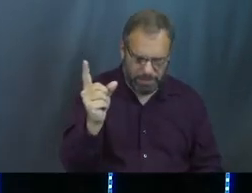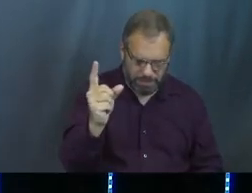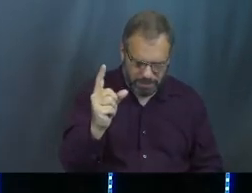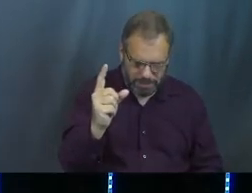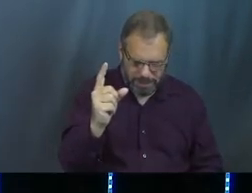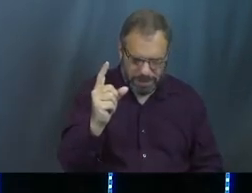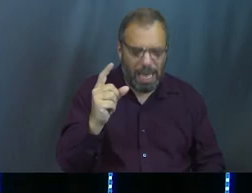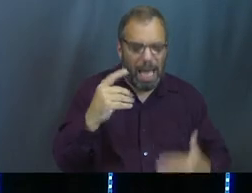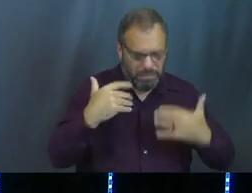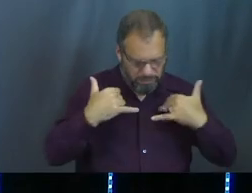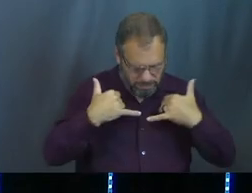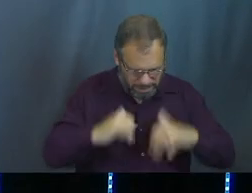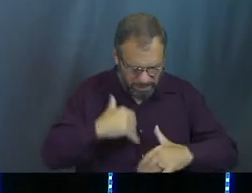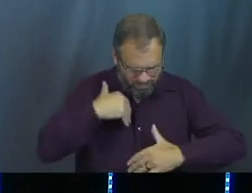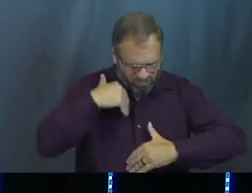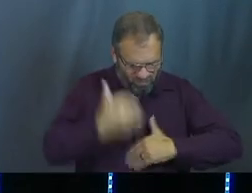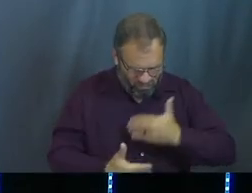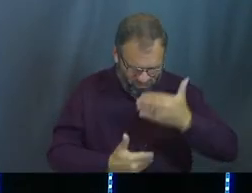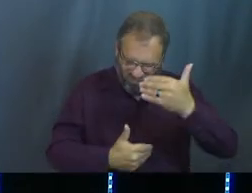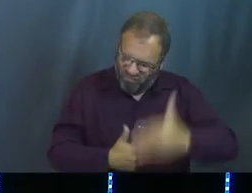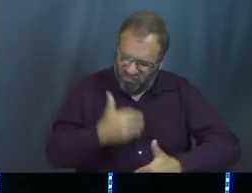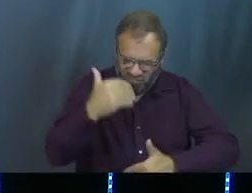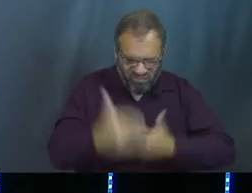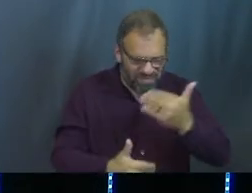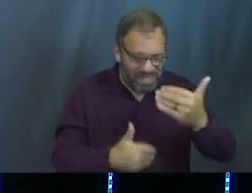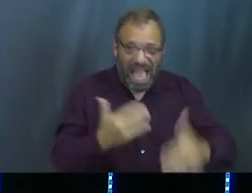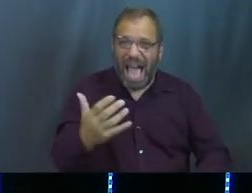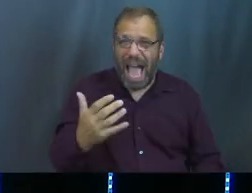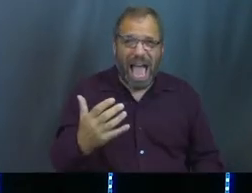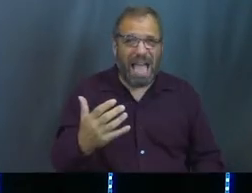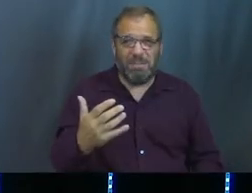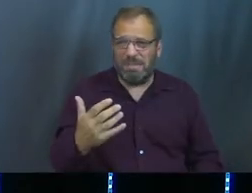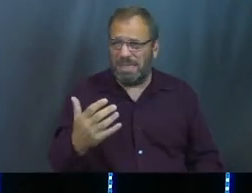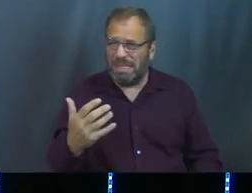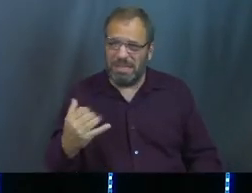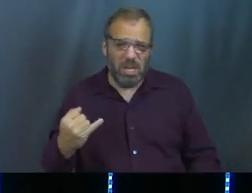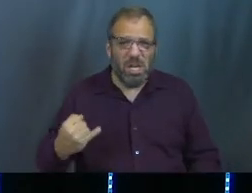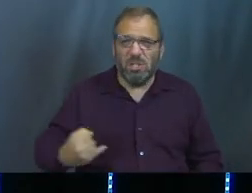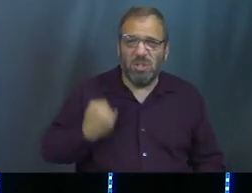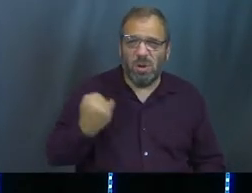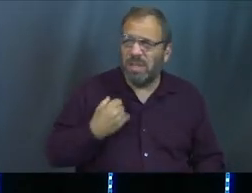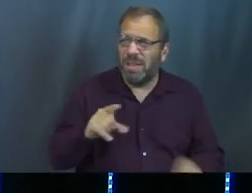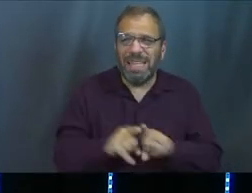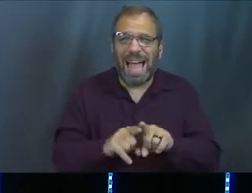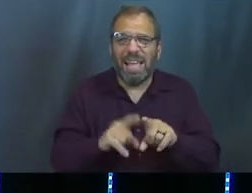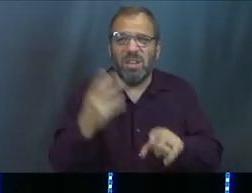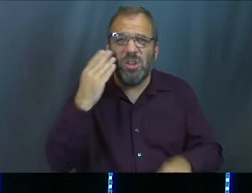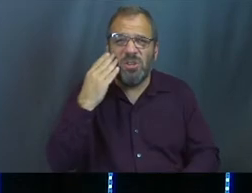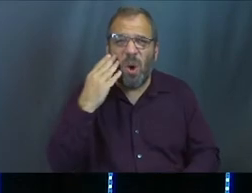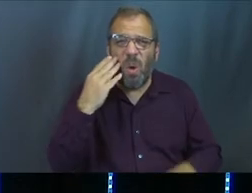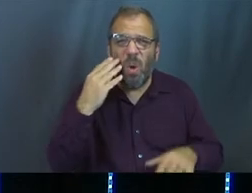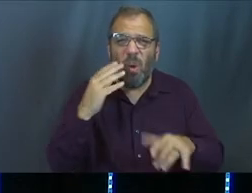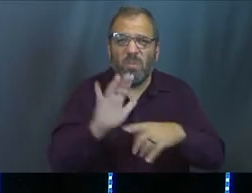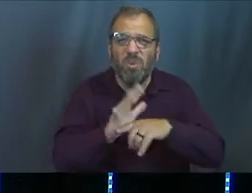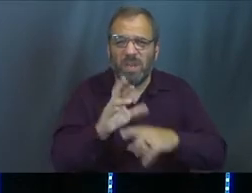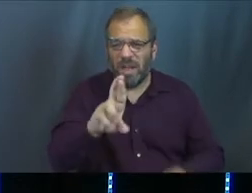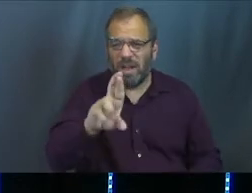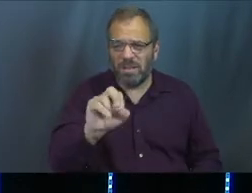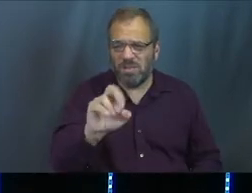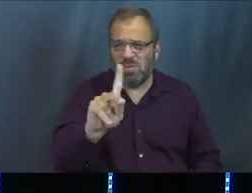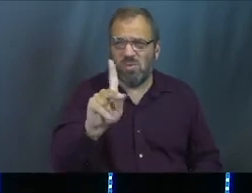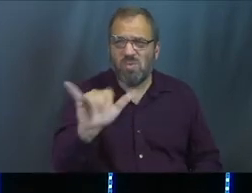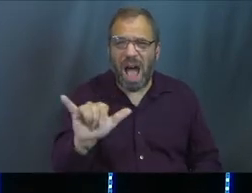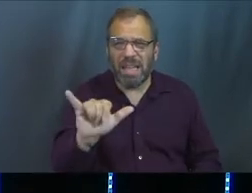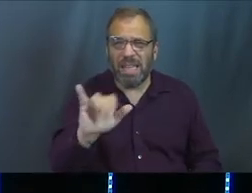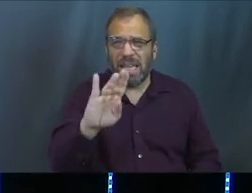I'm going to keep moving forward. I'm not going to, like, he's got, like, some Rocky Balboa mentality. You know what I'm saying? He's like, hey, man, it's not about how hard you can